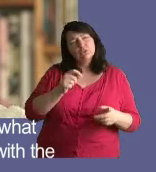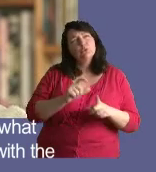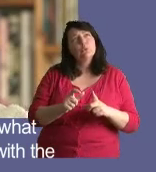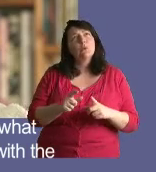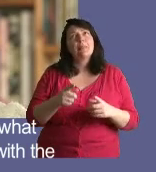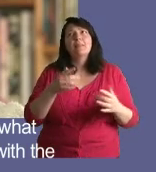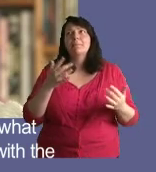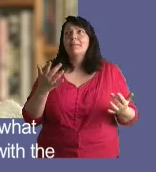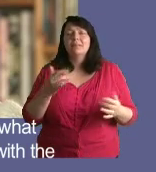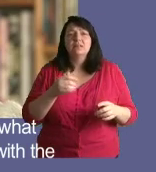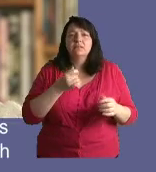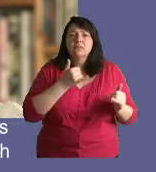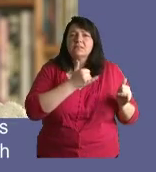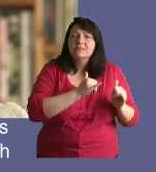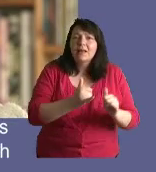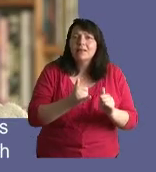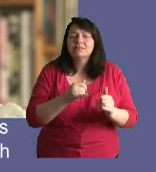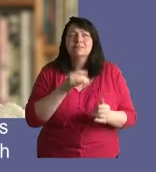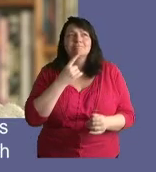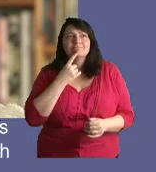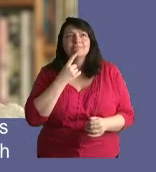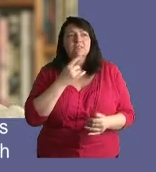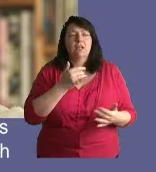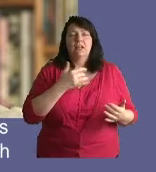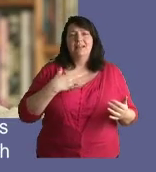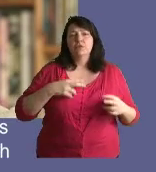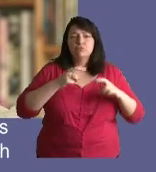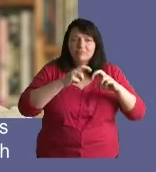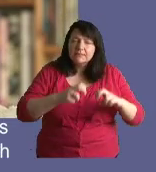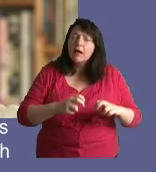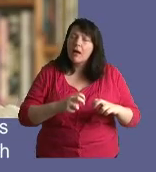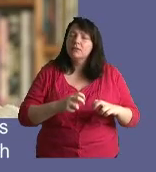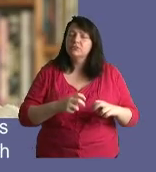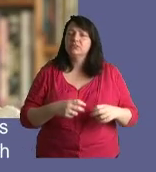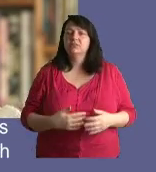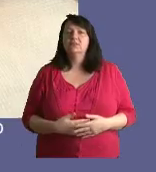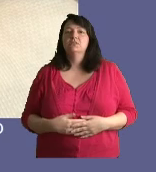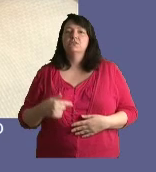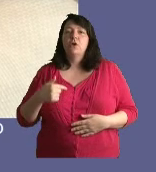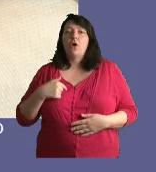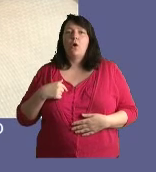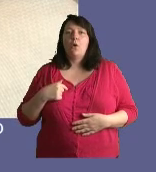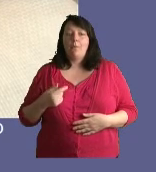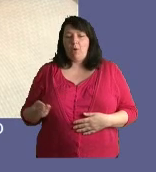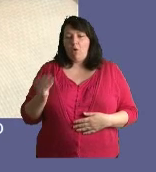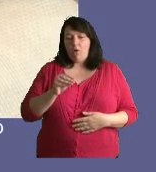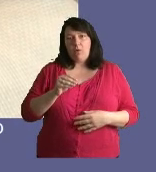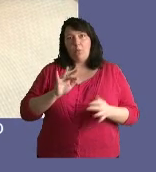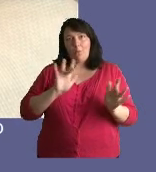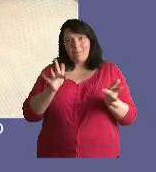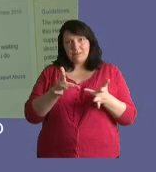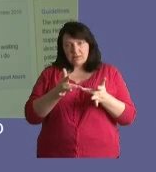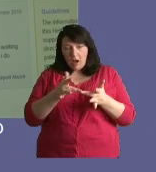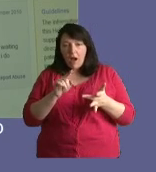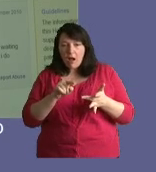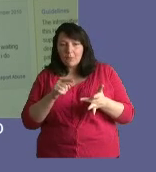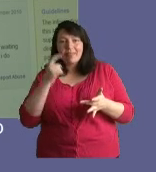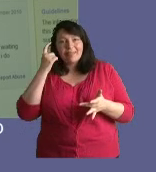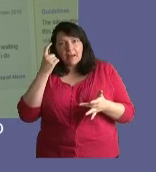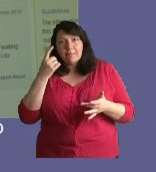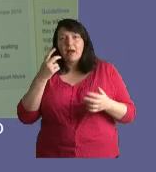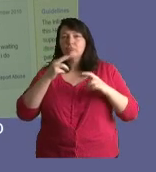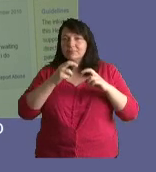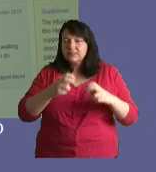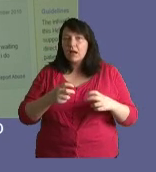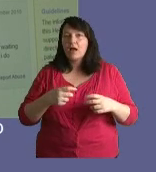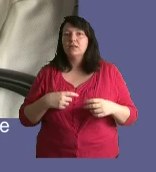something wrong with the blood tests we really need to look into this a bit more and perhaps do some research so we put something on our website to say that